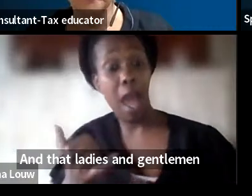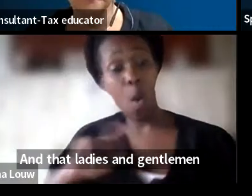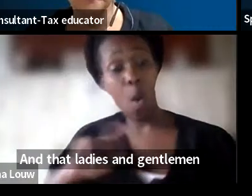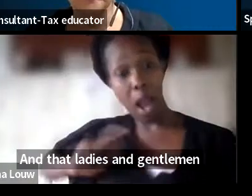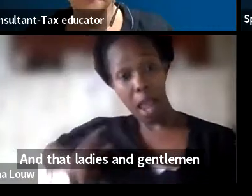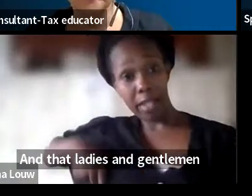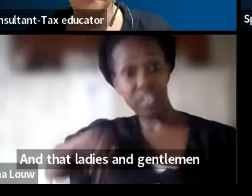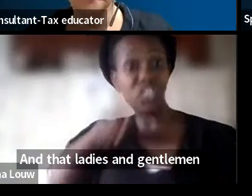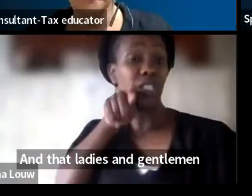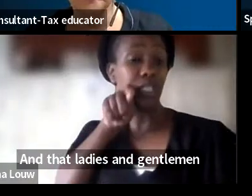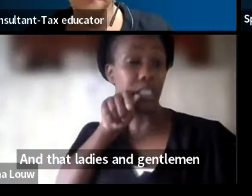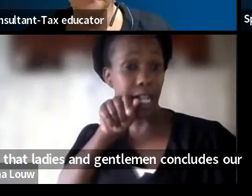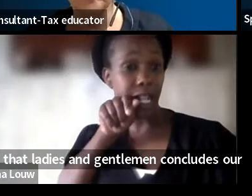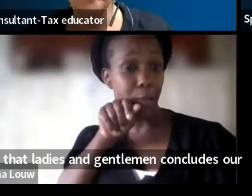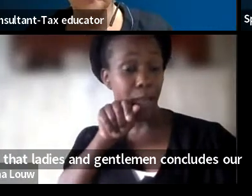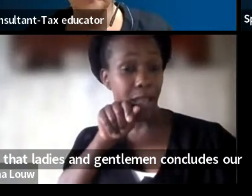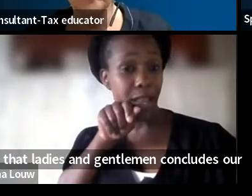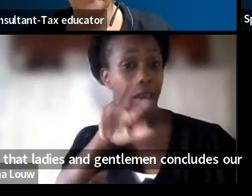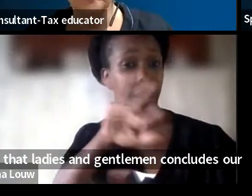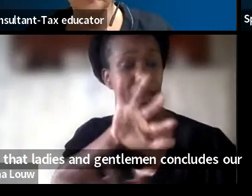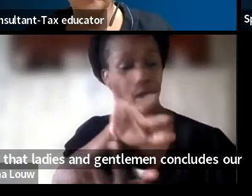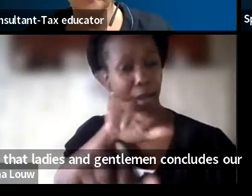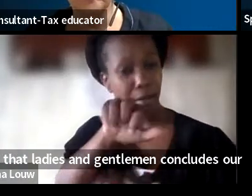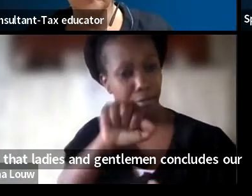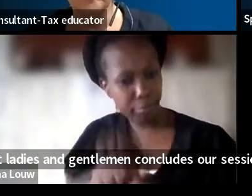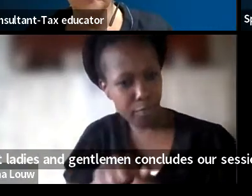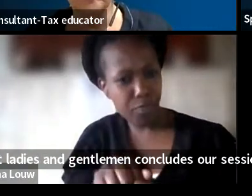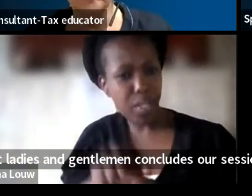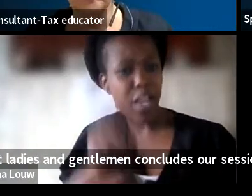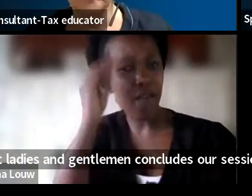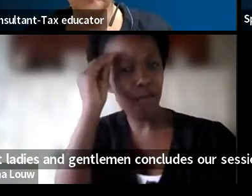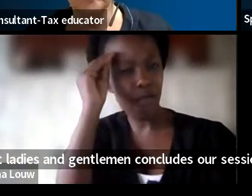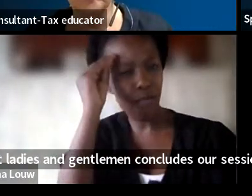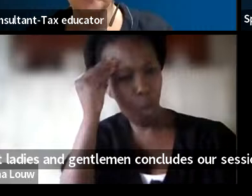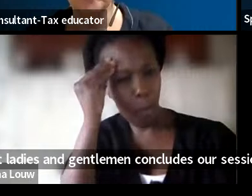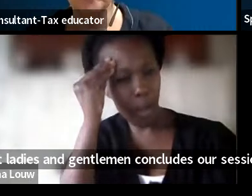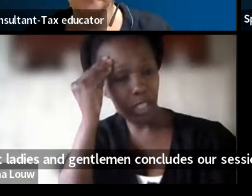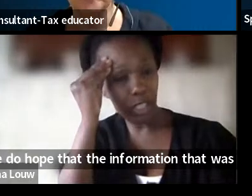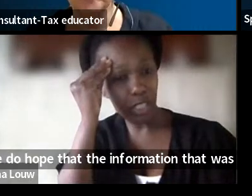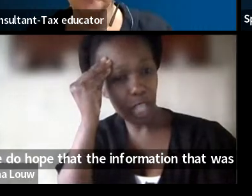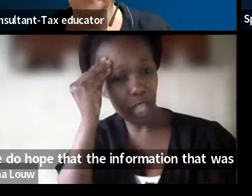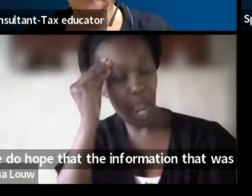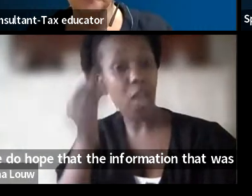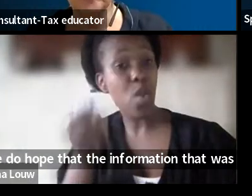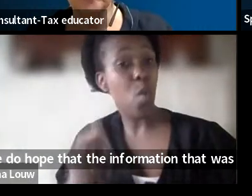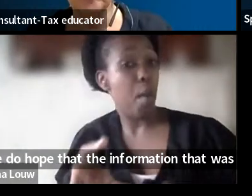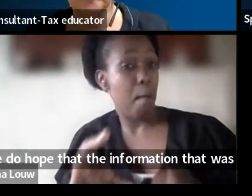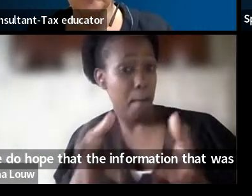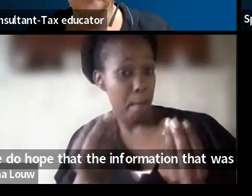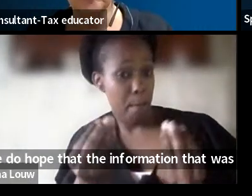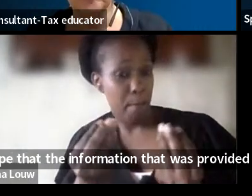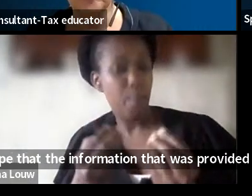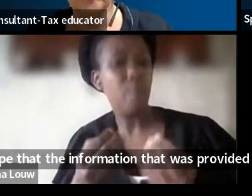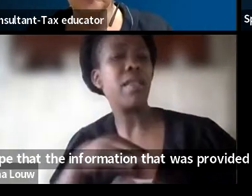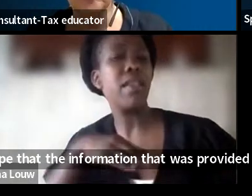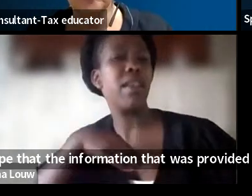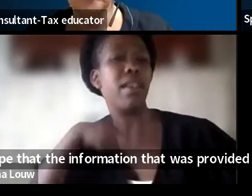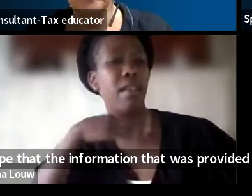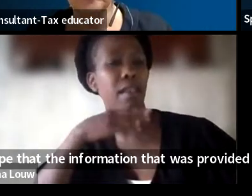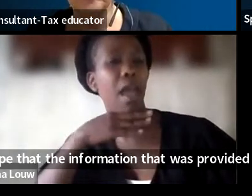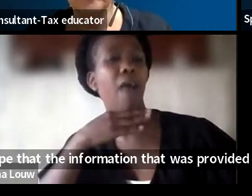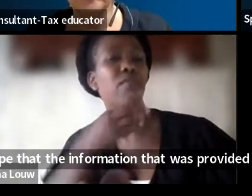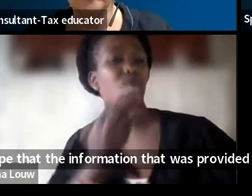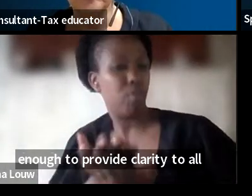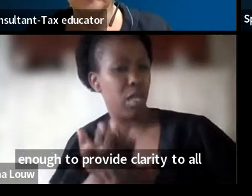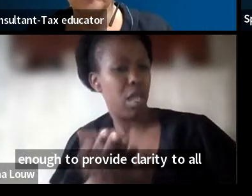session. We do hope that the information that was provided was enough to provide clarity to all